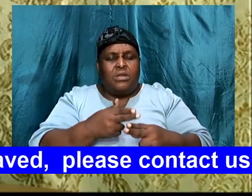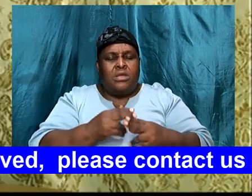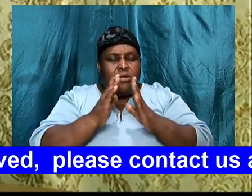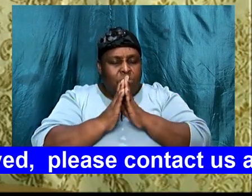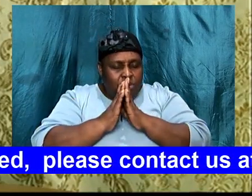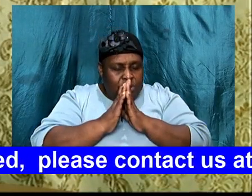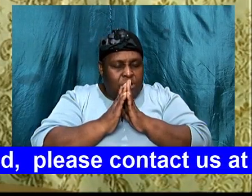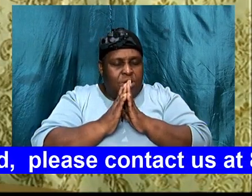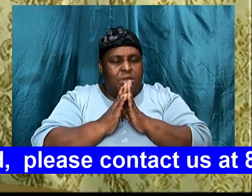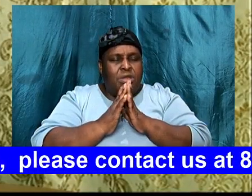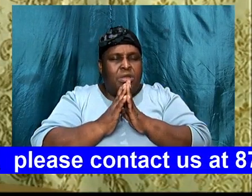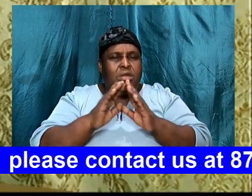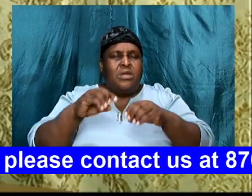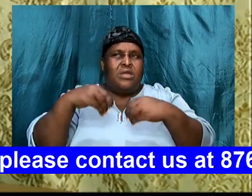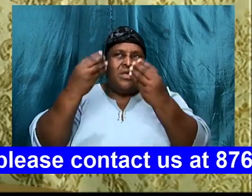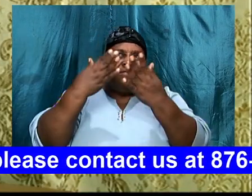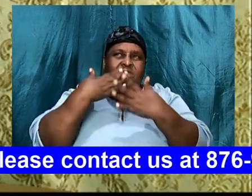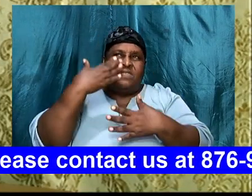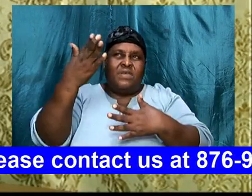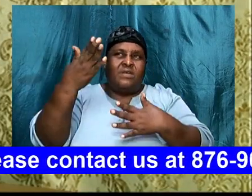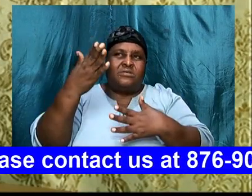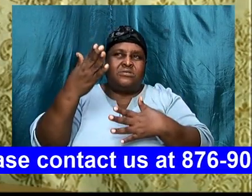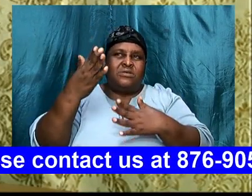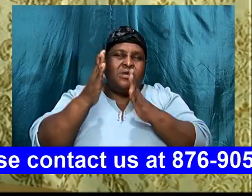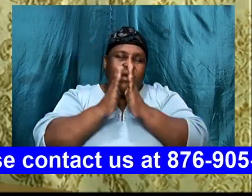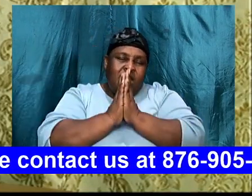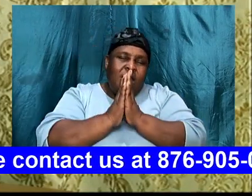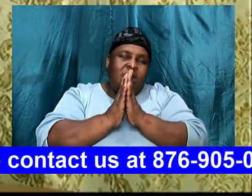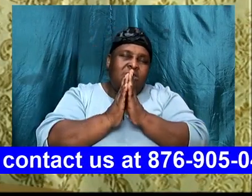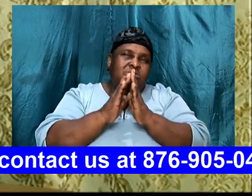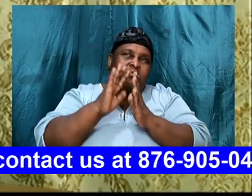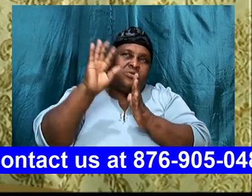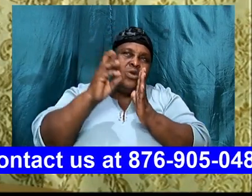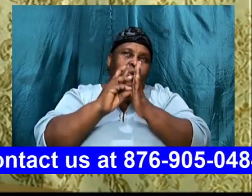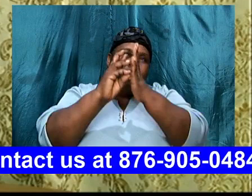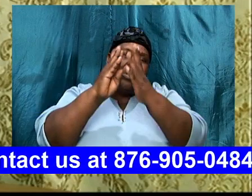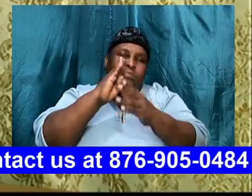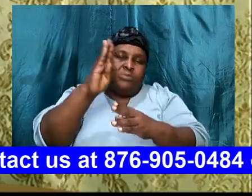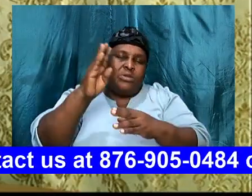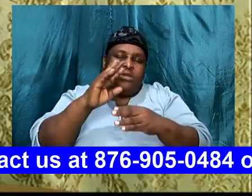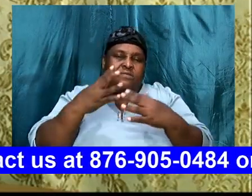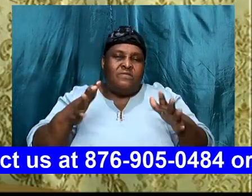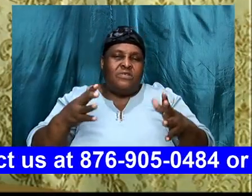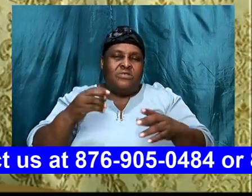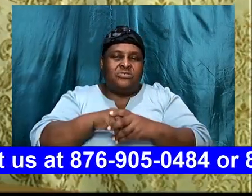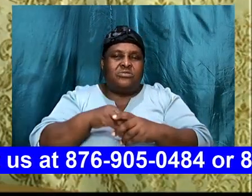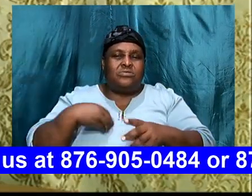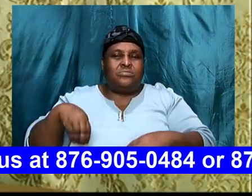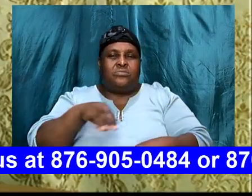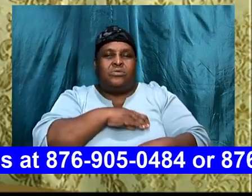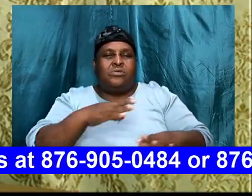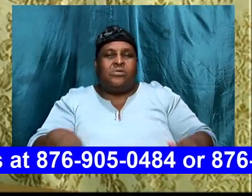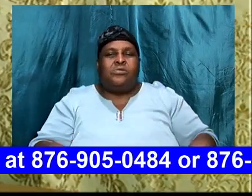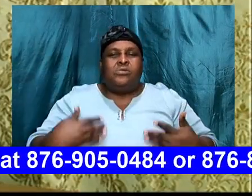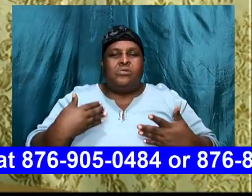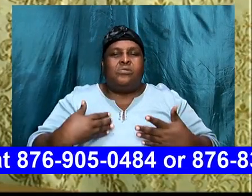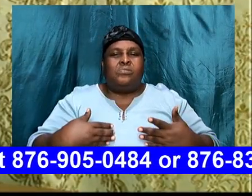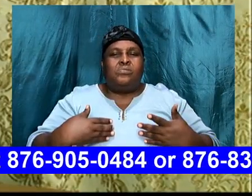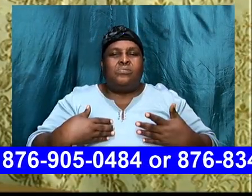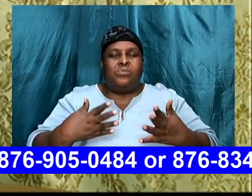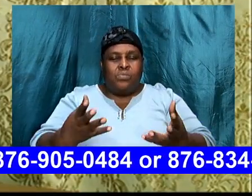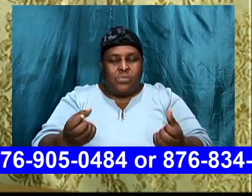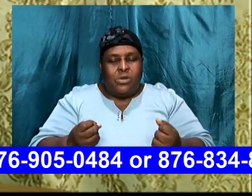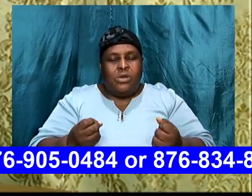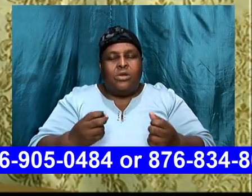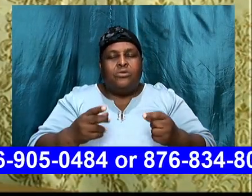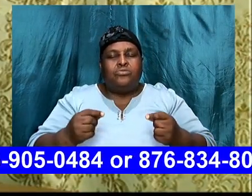pray, and give you thanks, we ask that your will be done, in our lives, as we, desire to do your